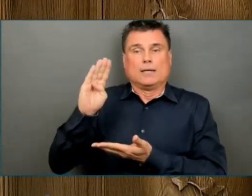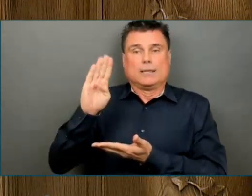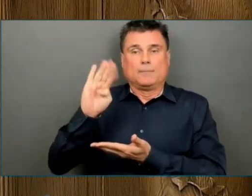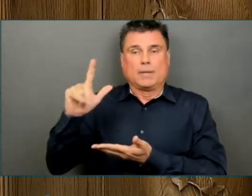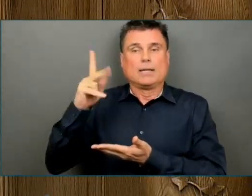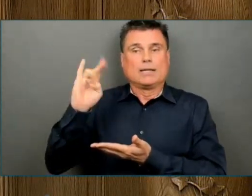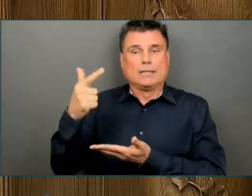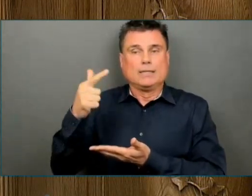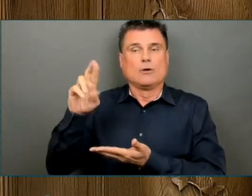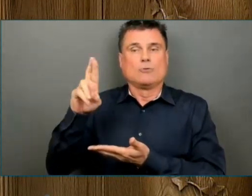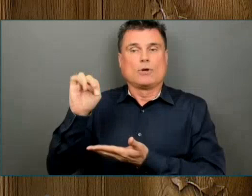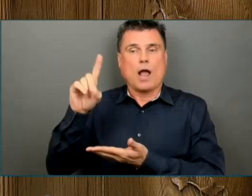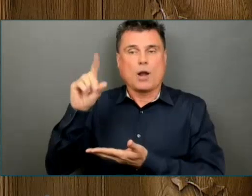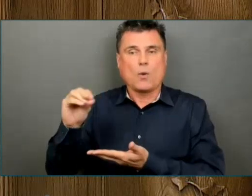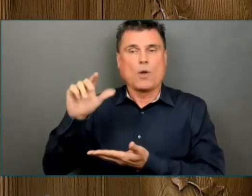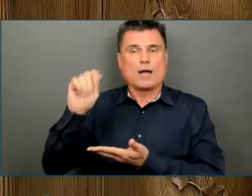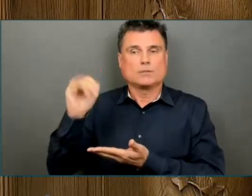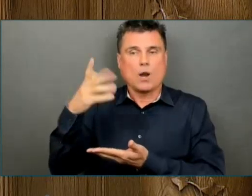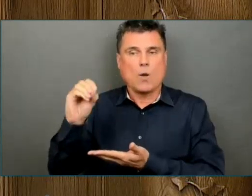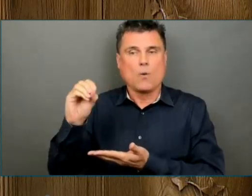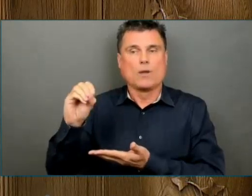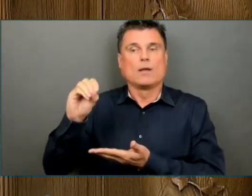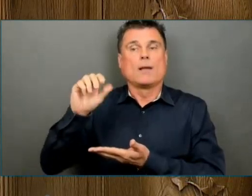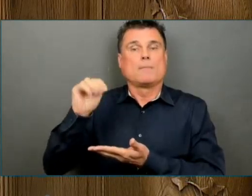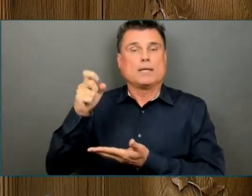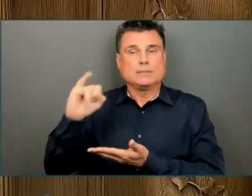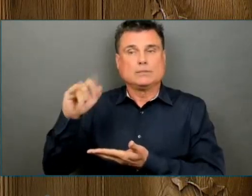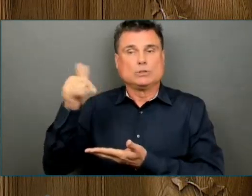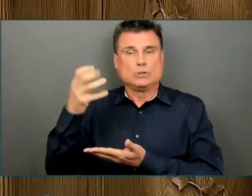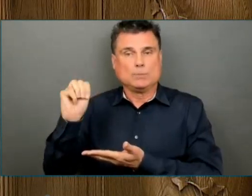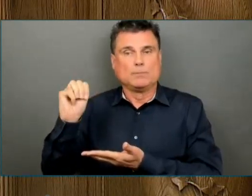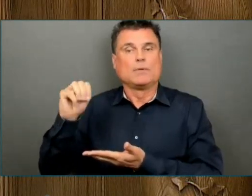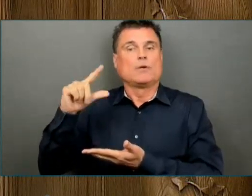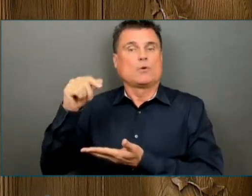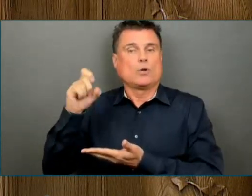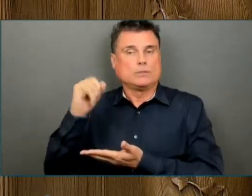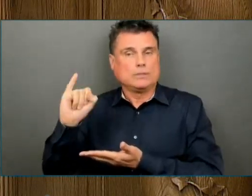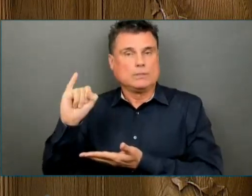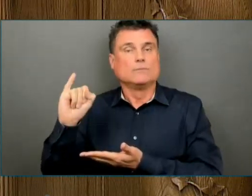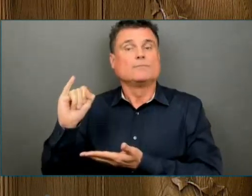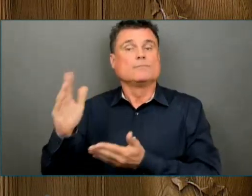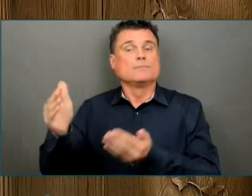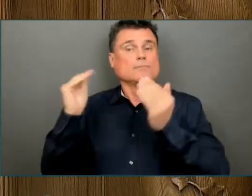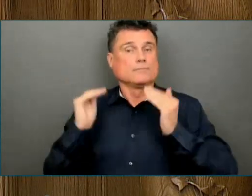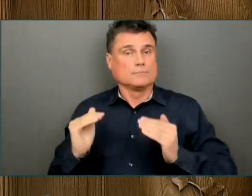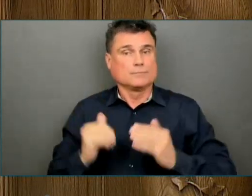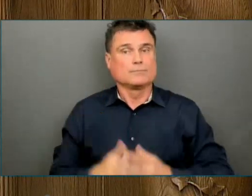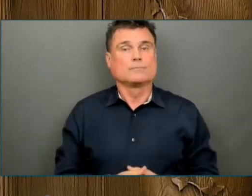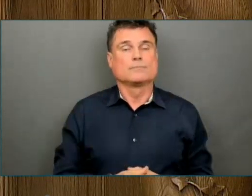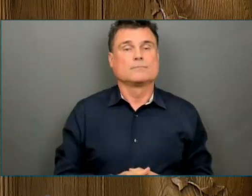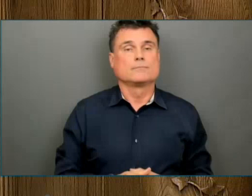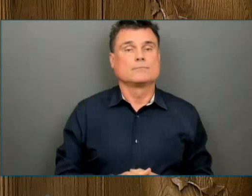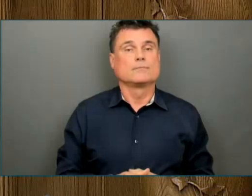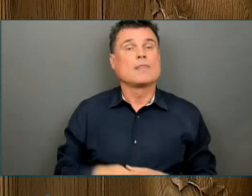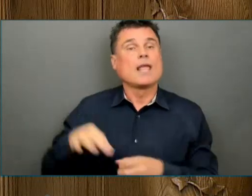and Educator Dr. Roslyn Ng. Elected officials who served British Columbians,